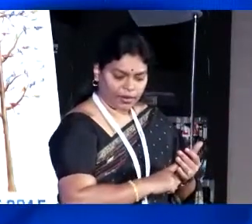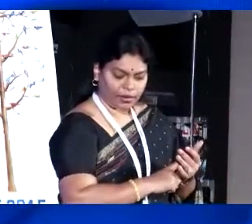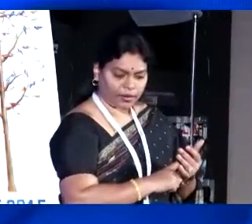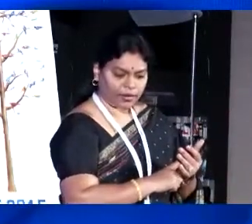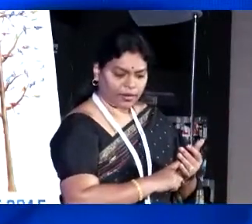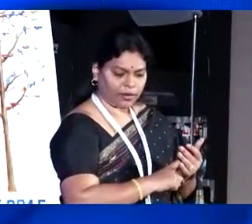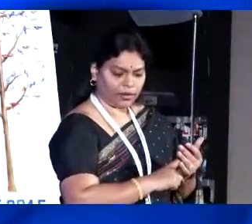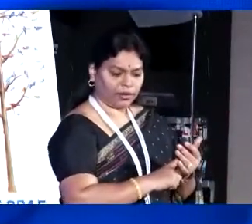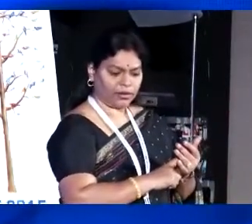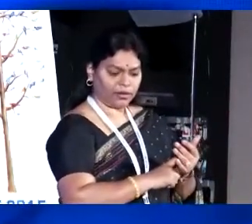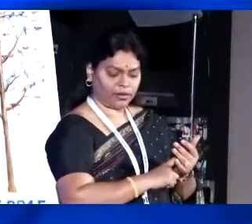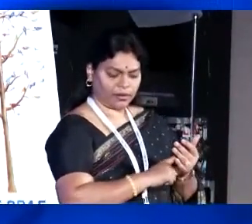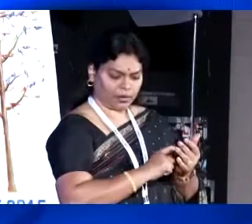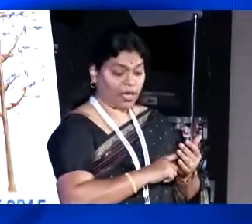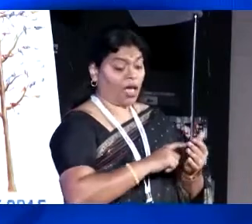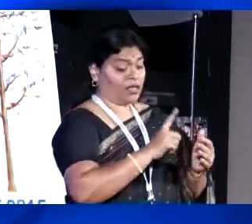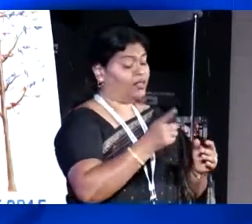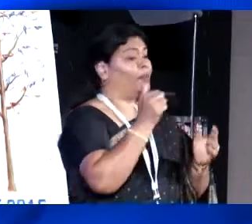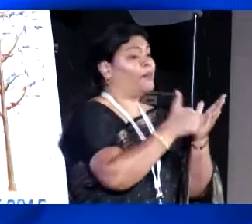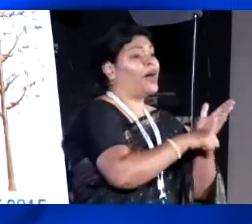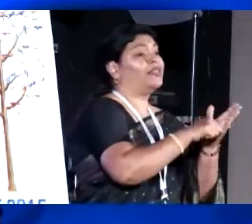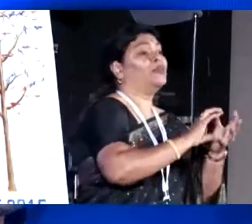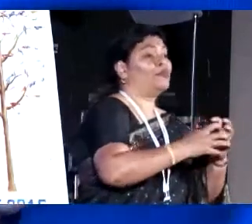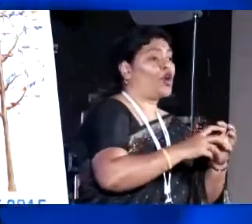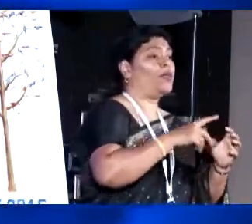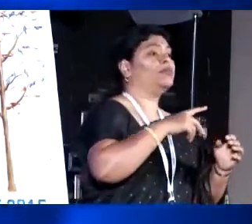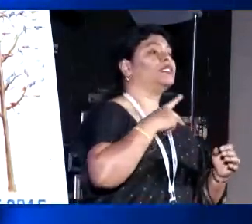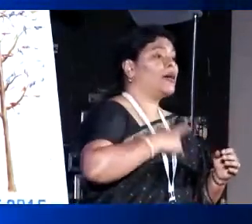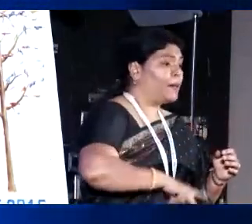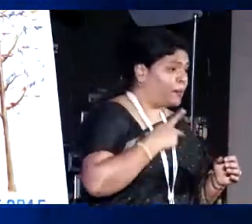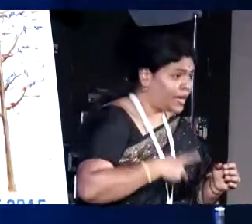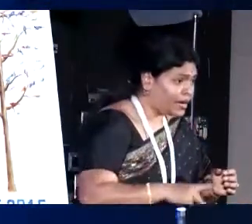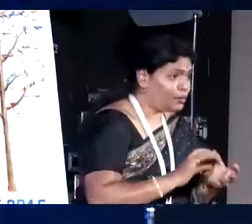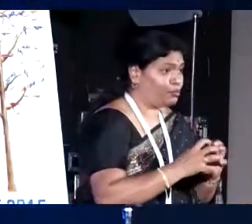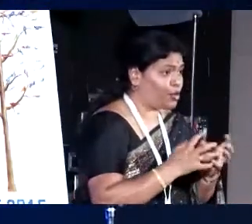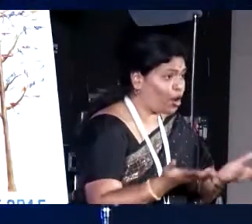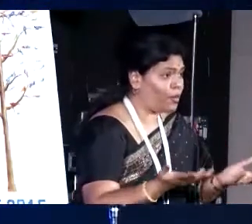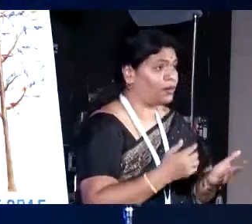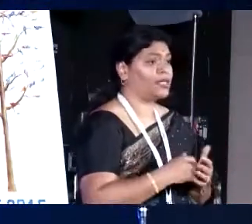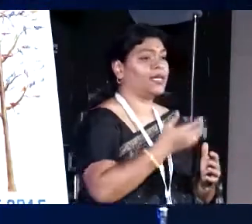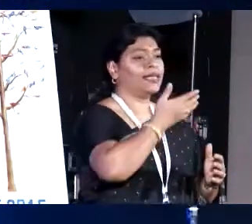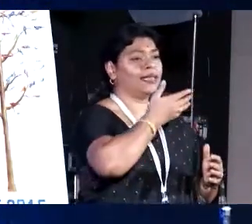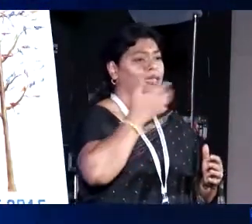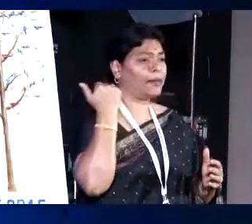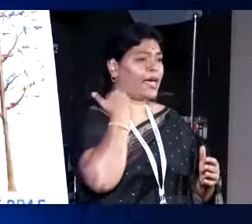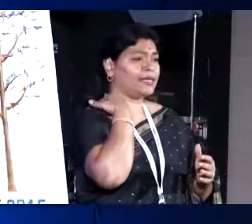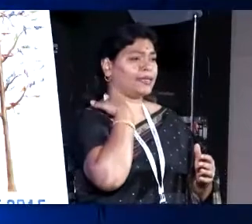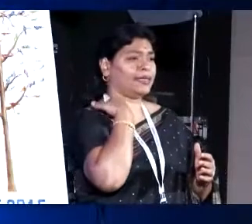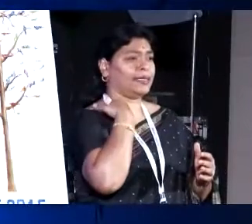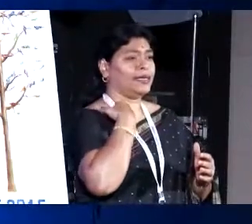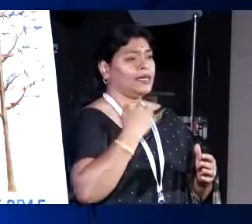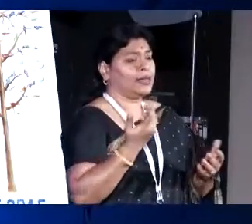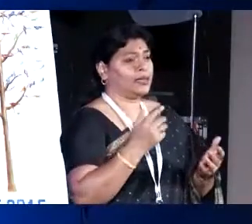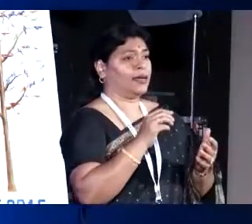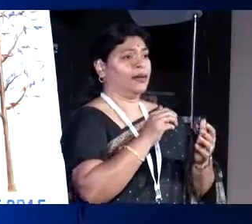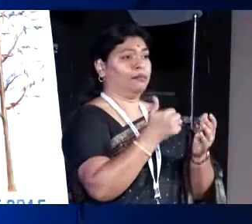It is called sanitary pad. We do not want to talk about it. Go to the market, buy the best possible tampons, scabs, sanitary pad.